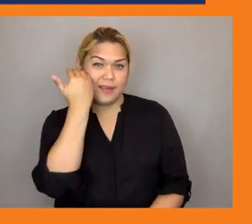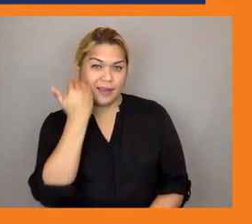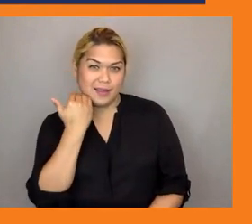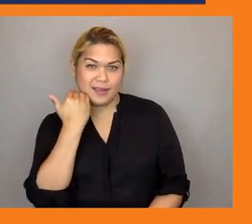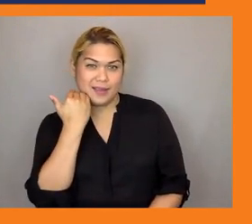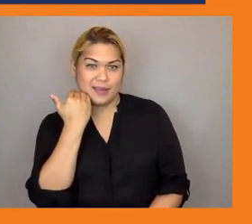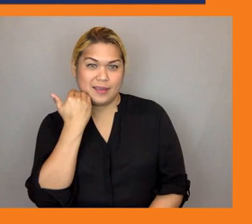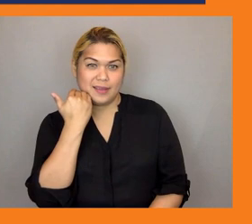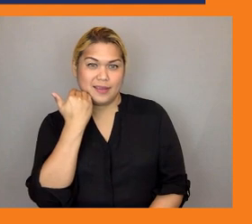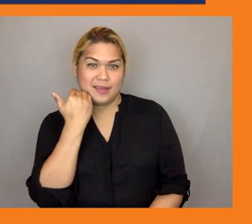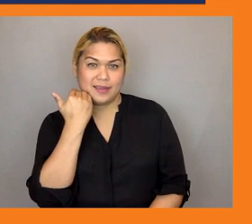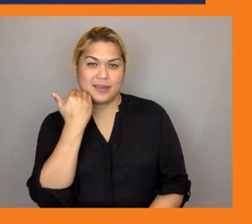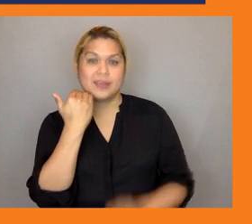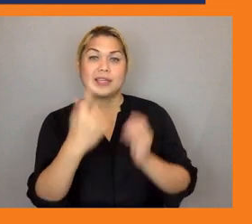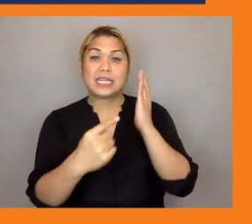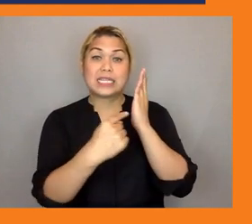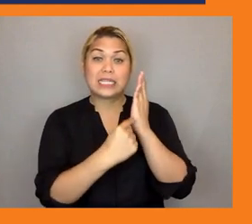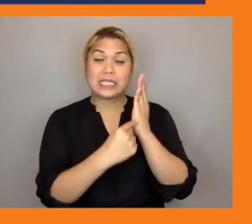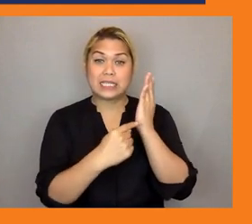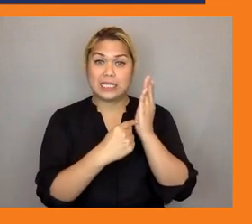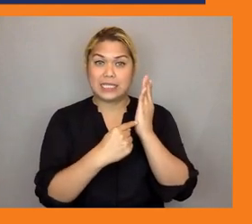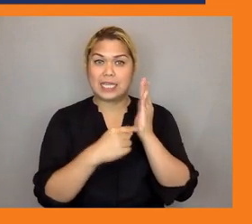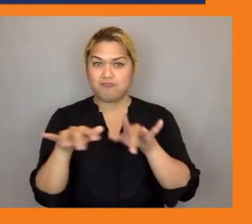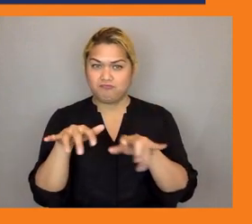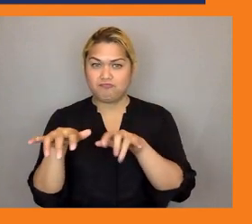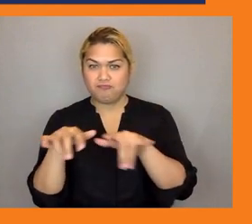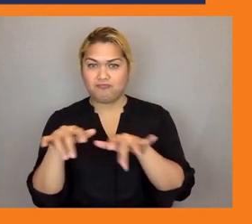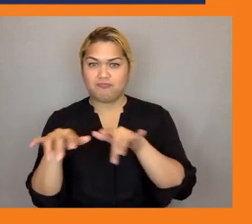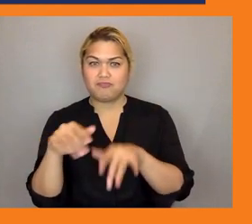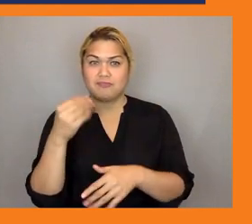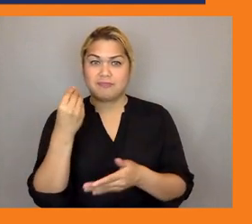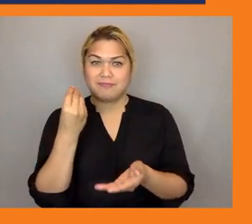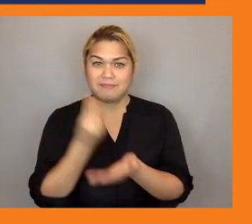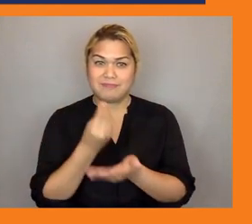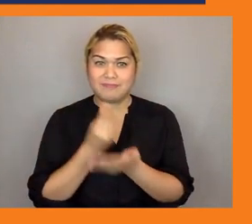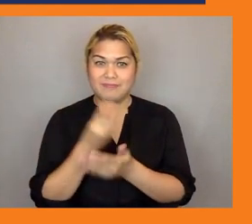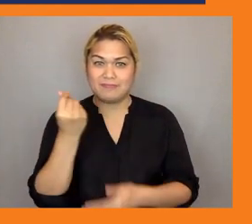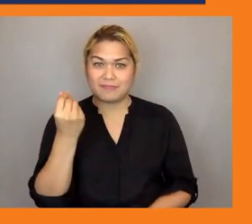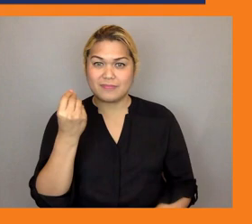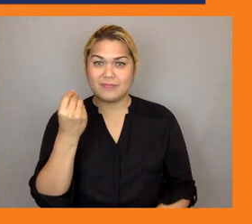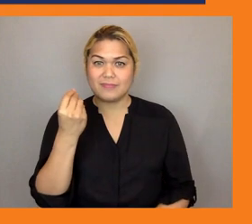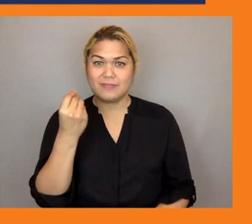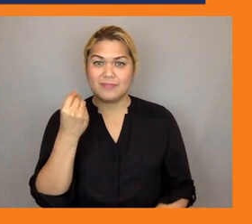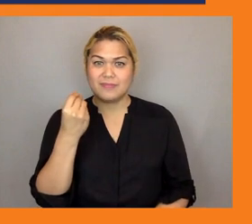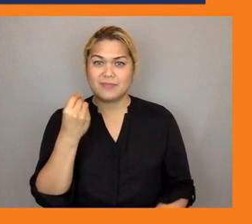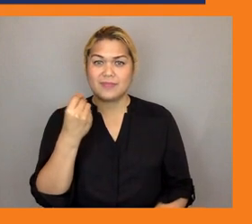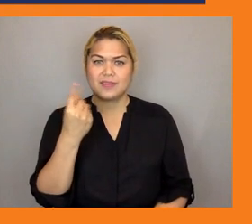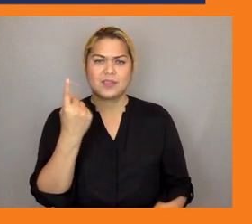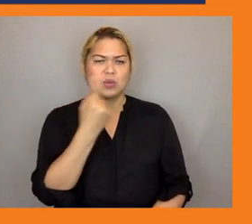of financial support is an important one not only for the for the green economy but just for for